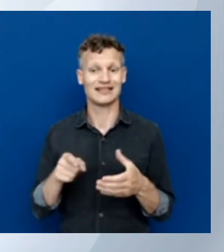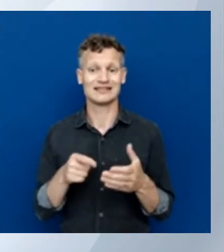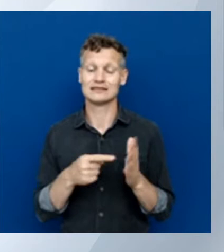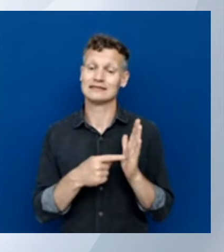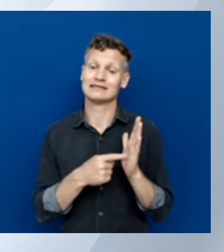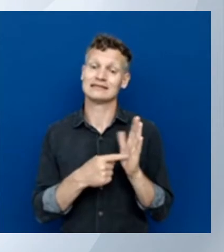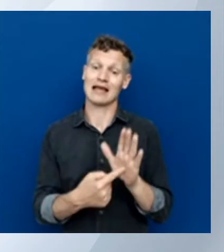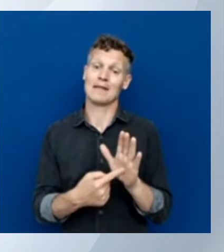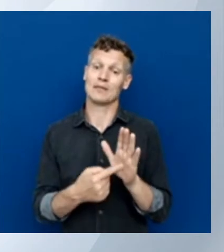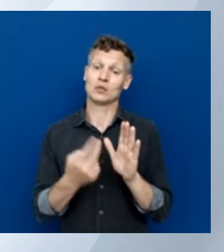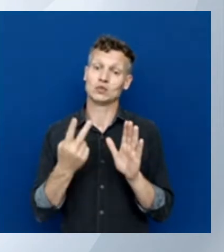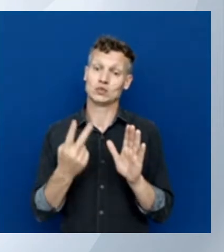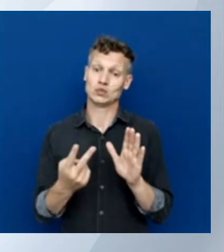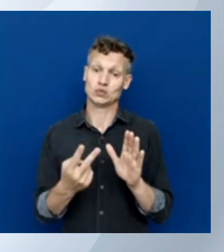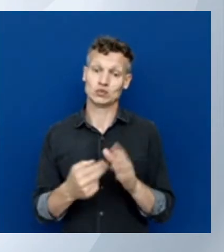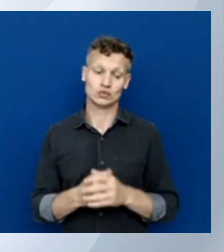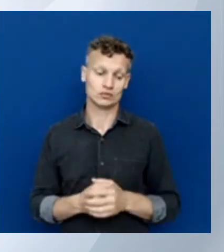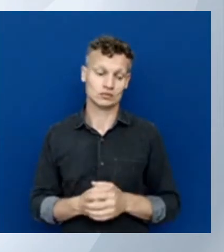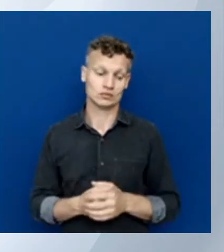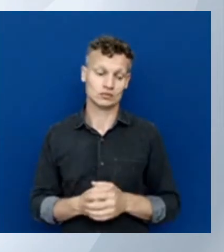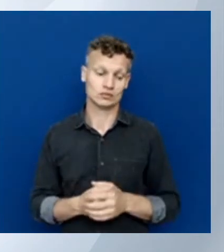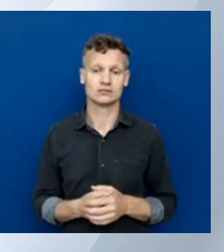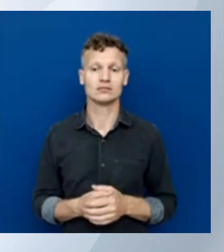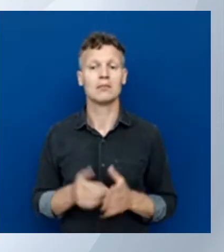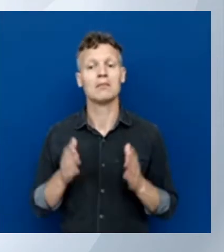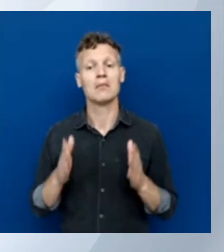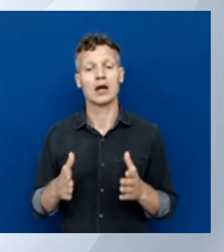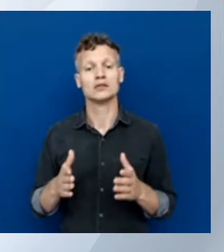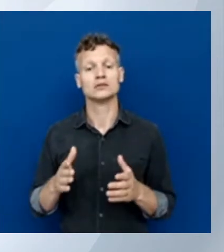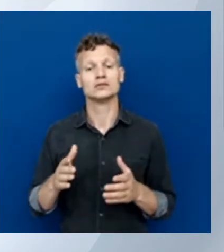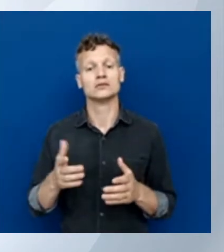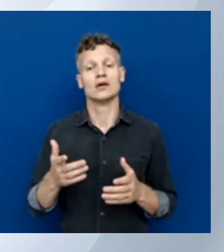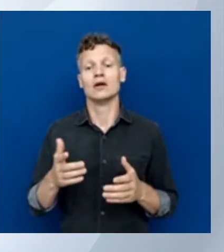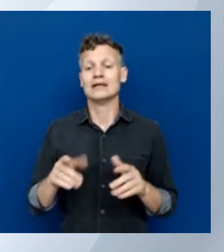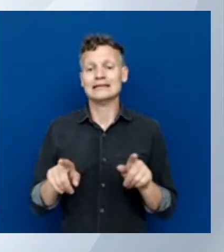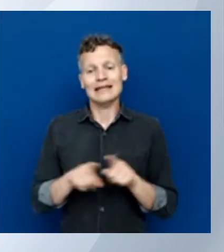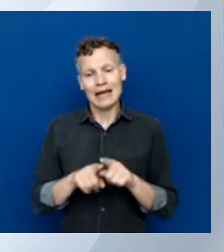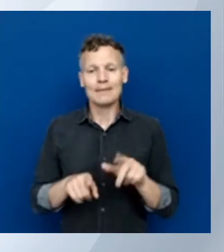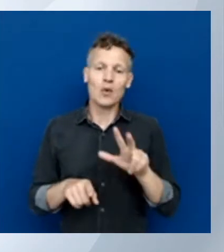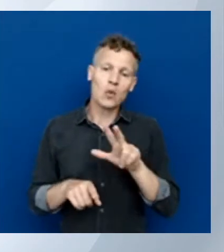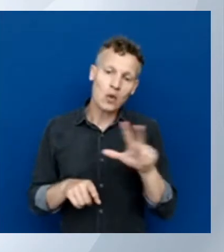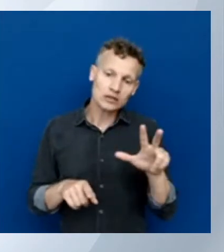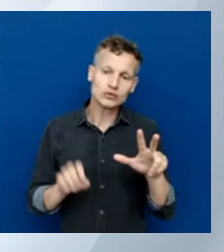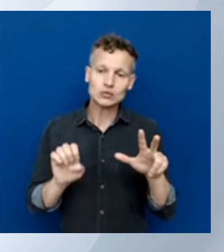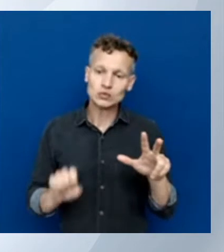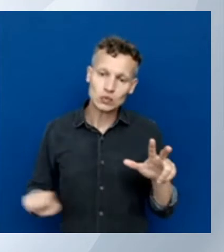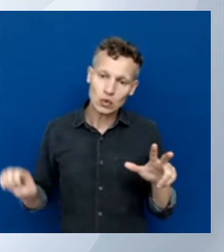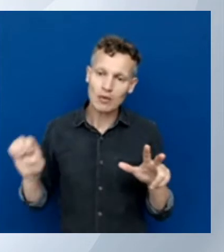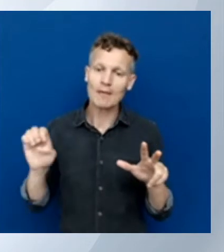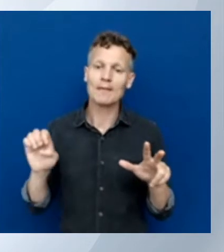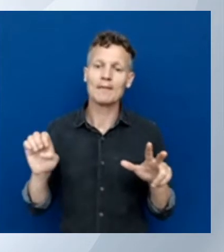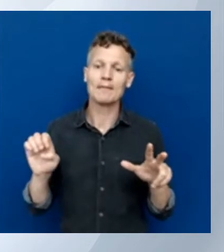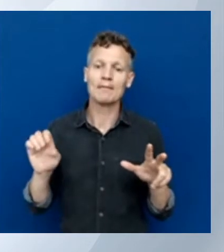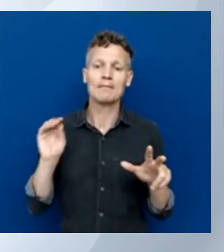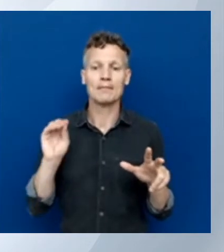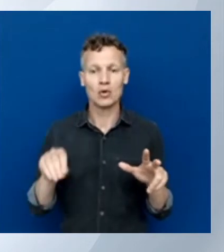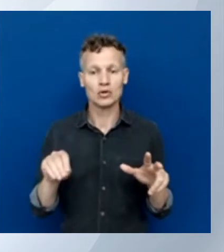needs the location again, which is West Europe. And there in the example, it says dash dash skew,